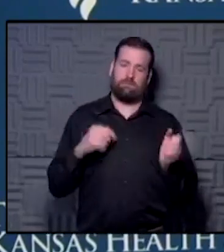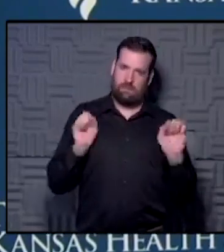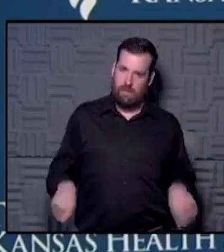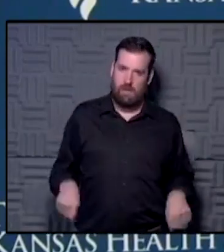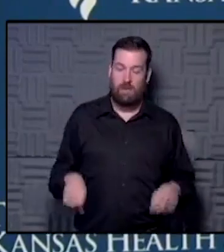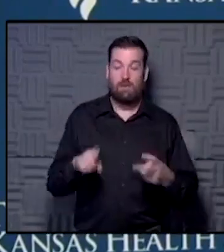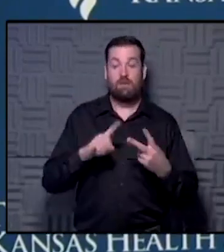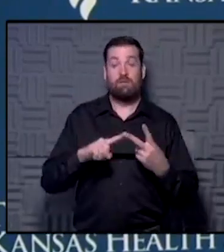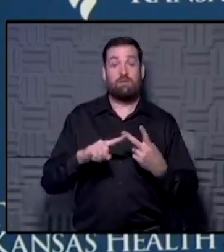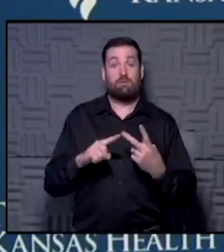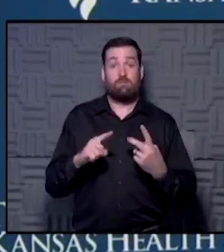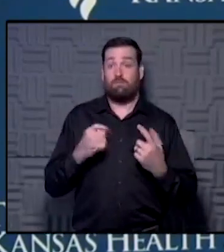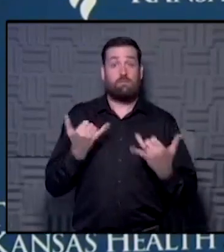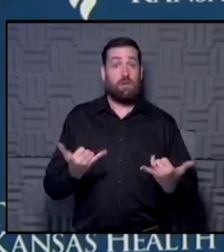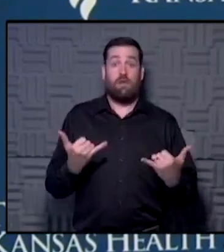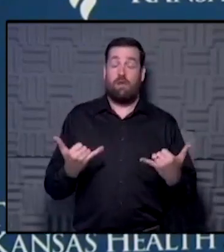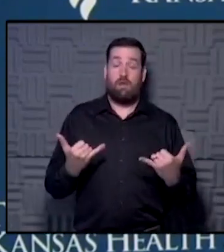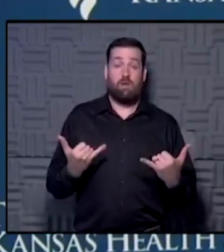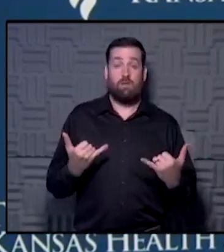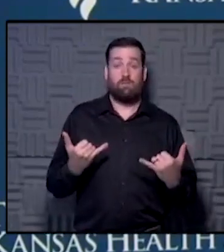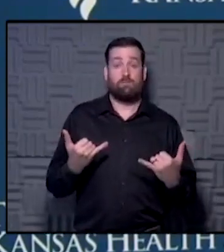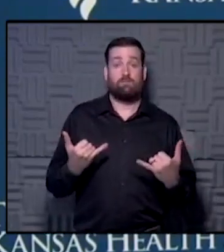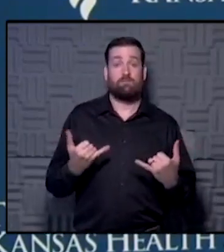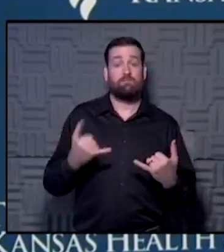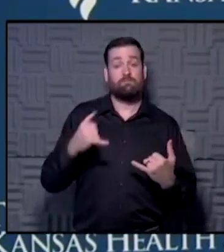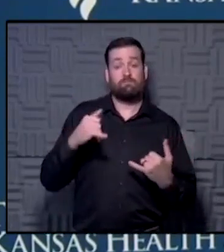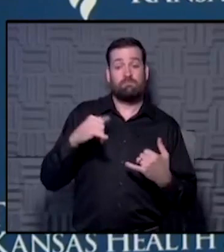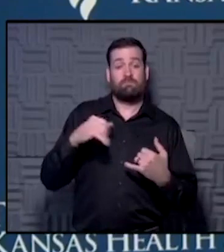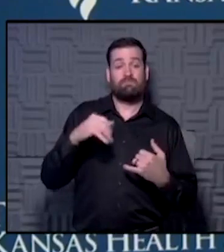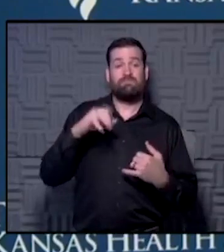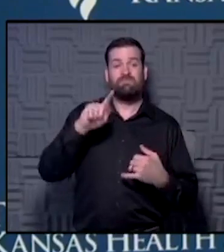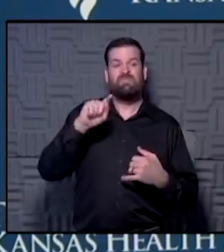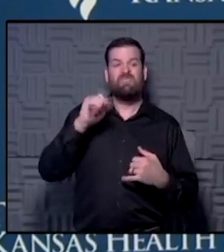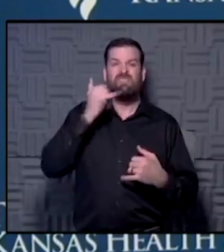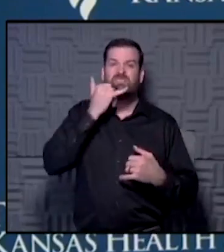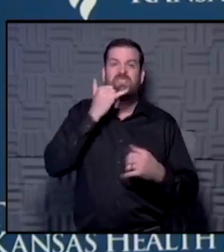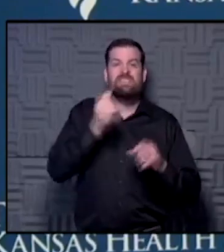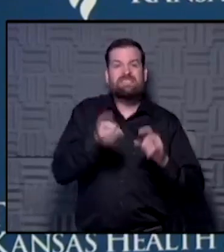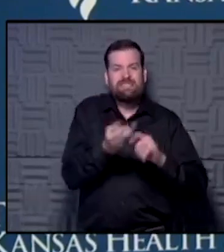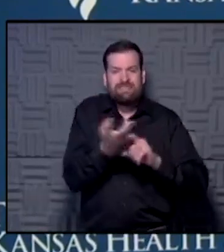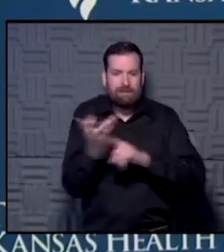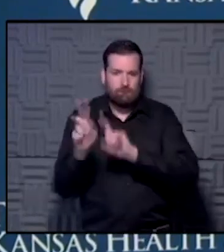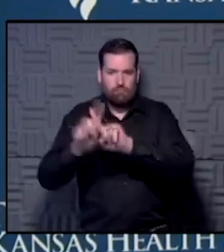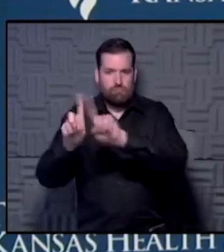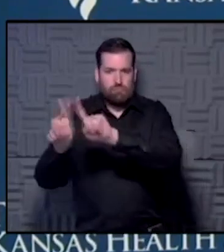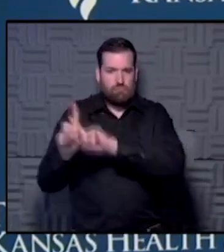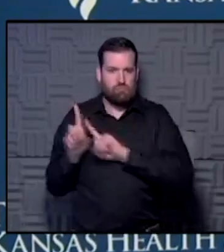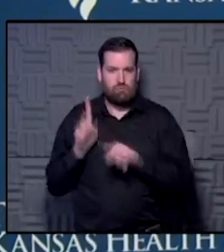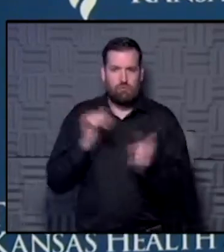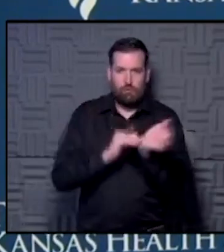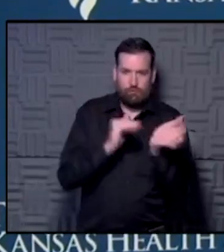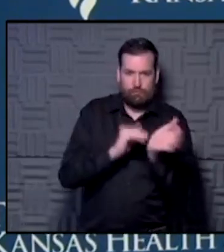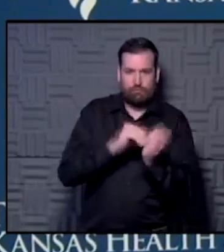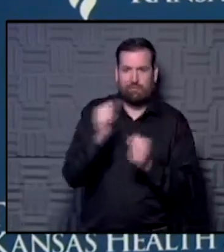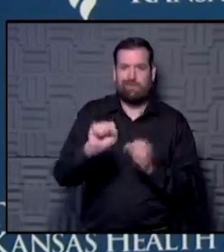it to the point of getting telehealth multidisciplinary clinics available for patients to be efficient